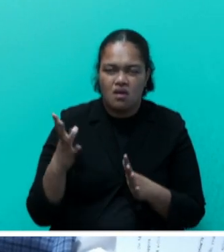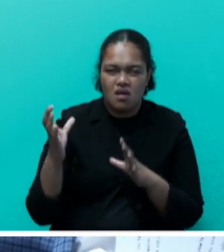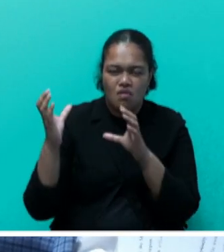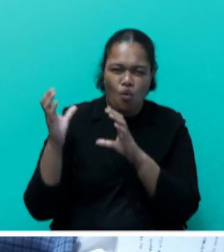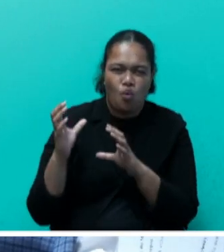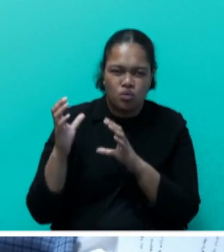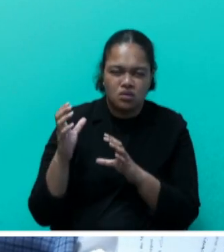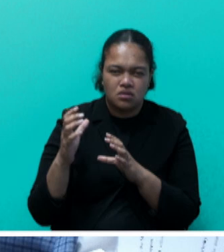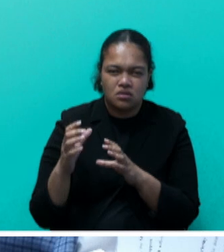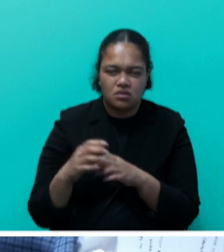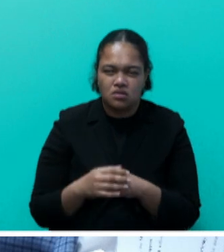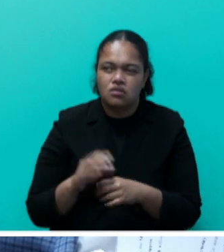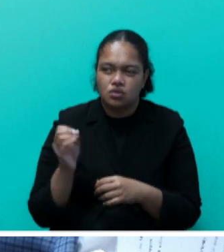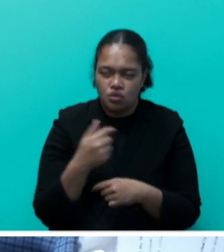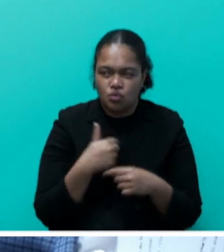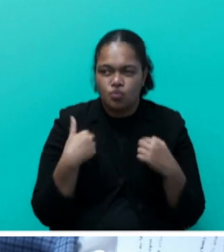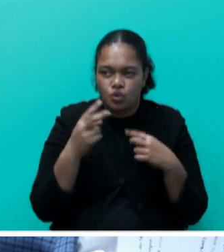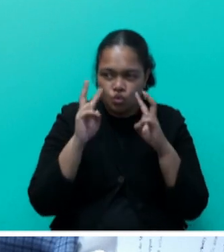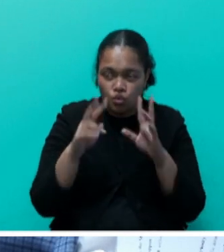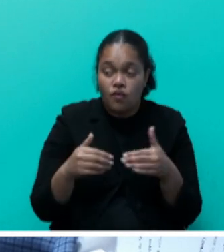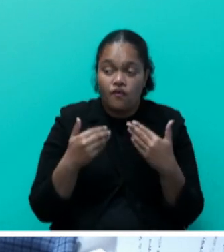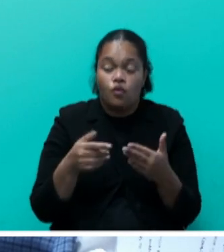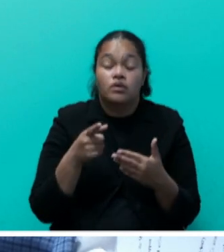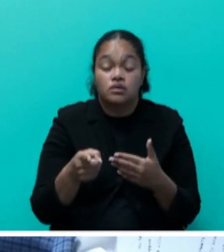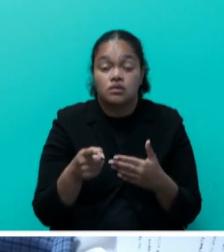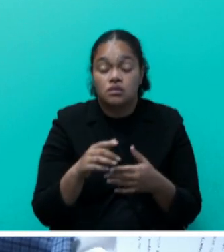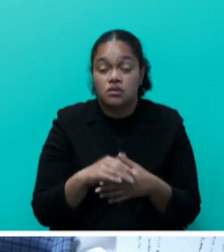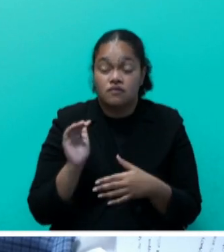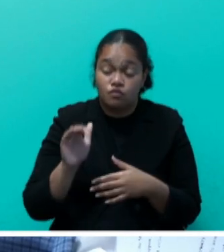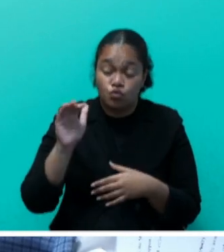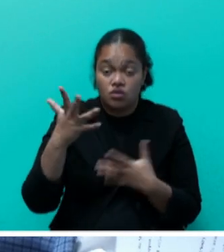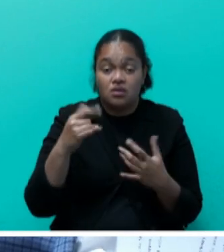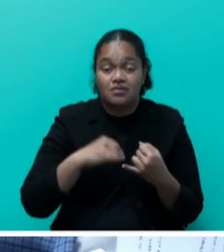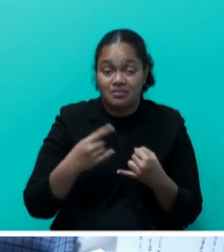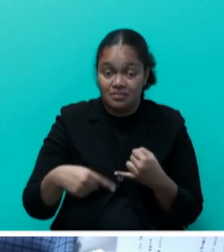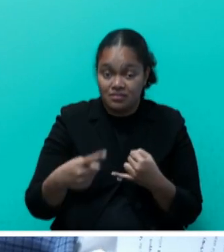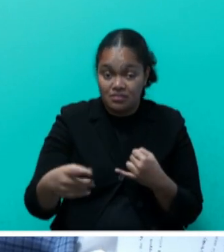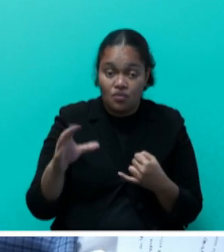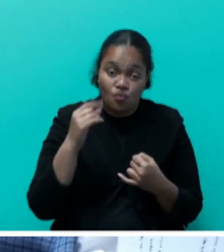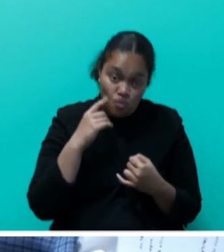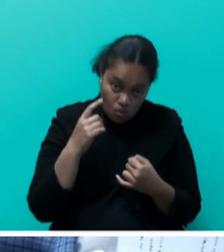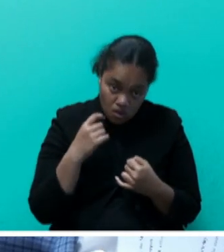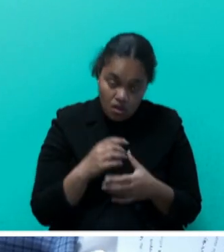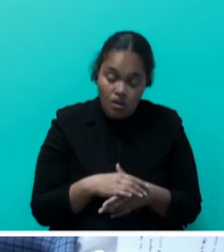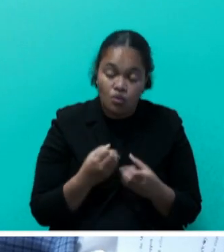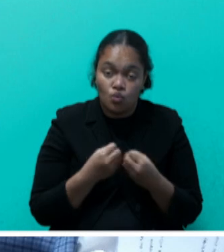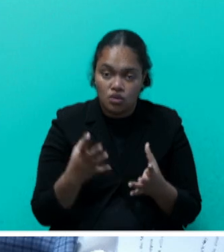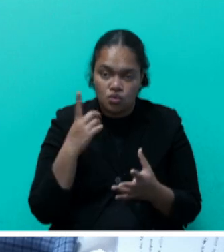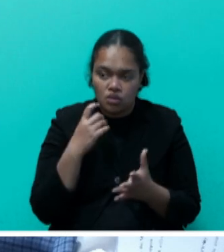we're looking forward to that project ensuring the future sustainability of water and wastewater